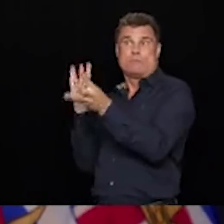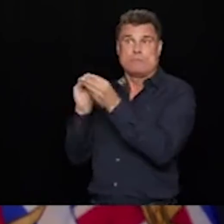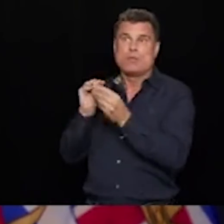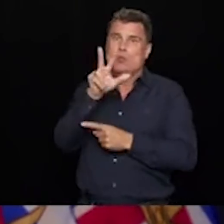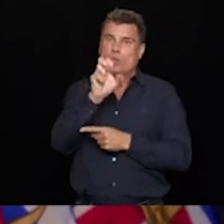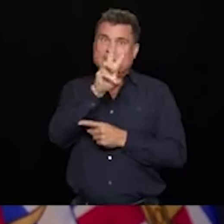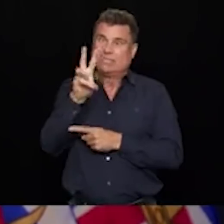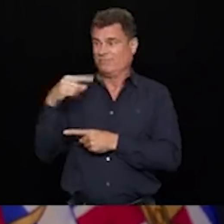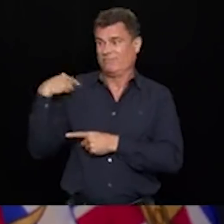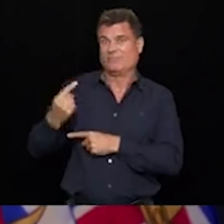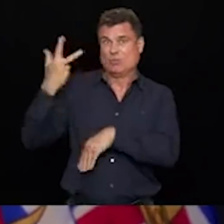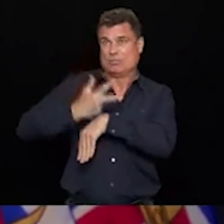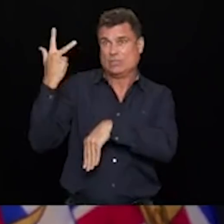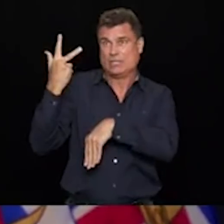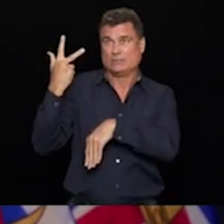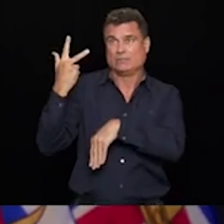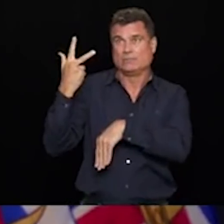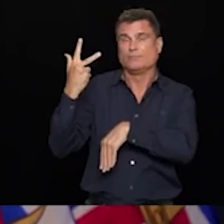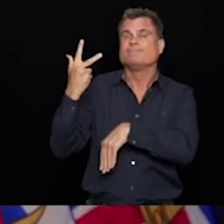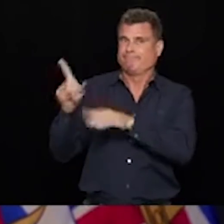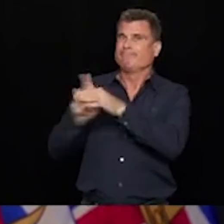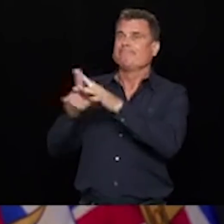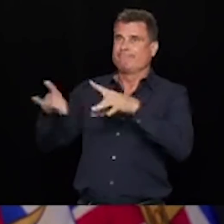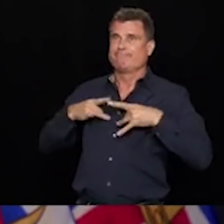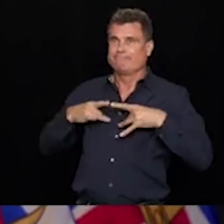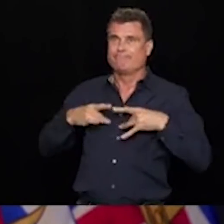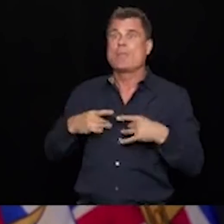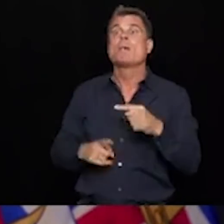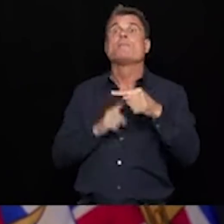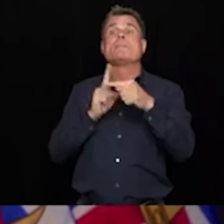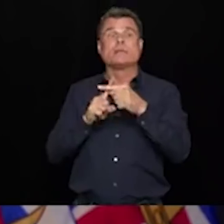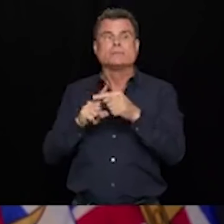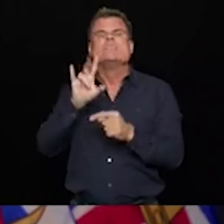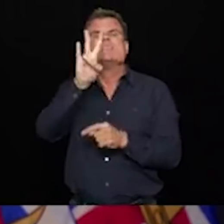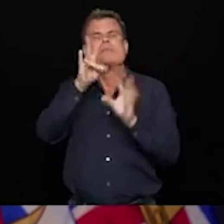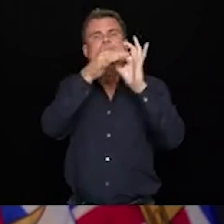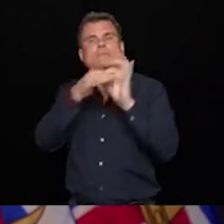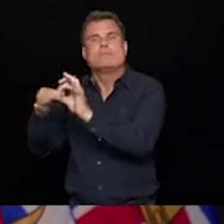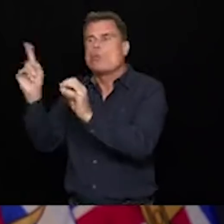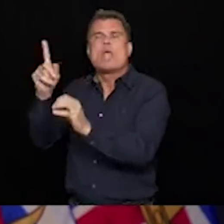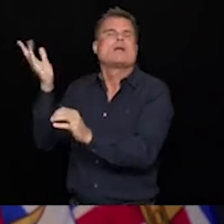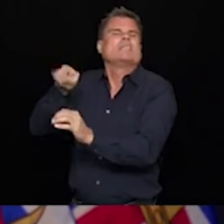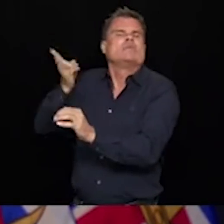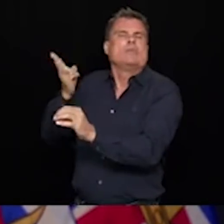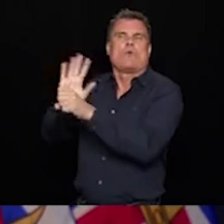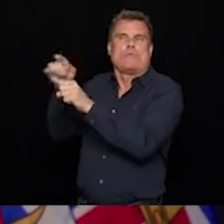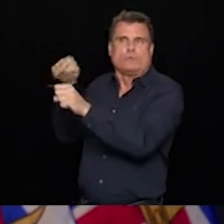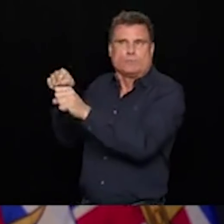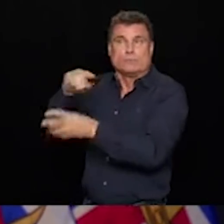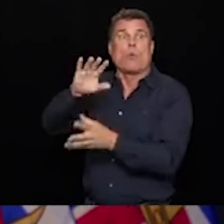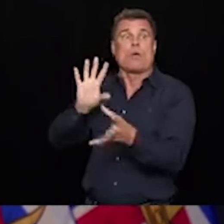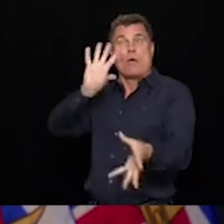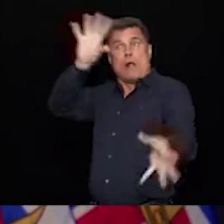new cases, including seven which were epidemiologically linked. Bringing our total in British Columbia to 8,208